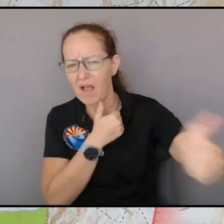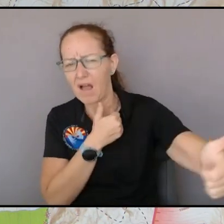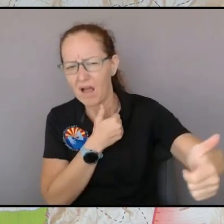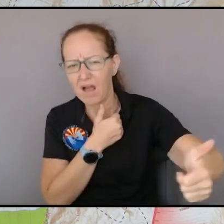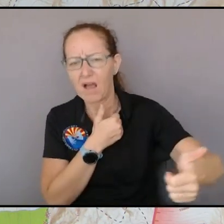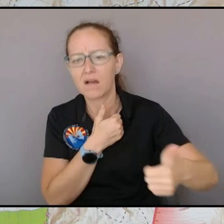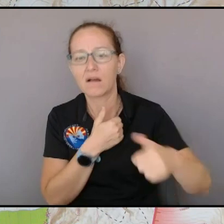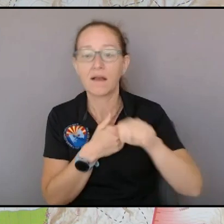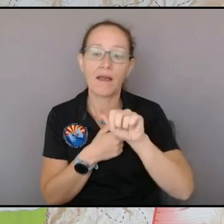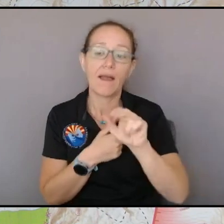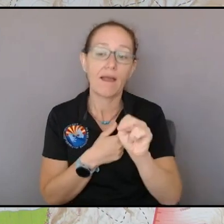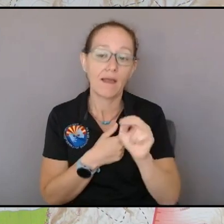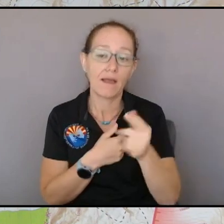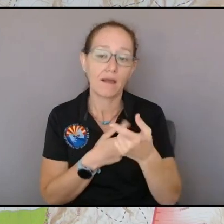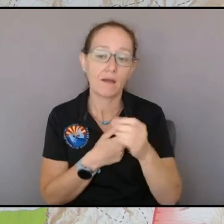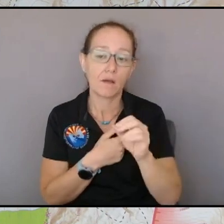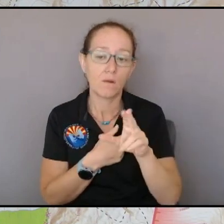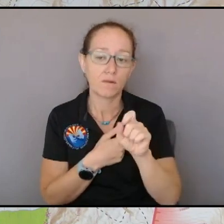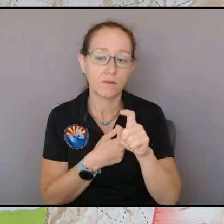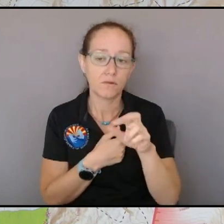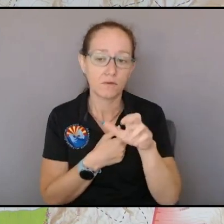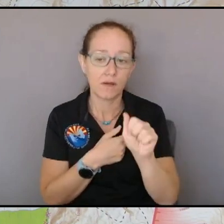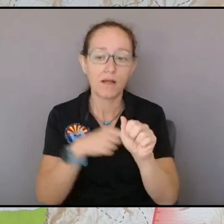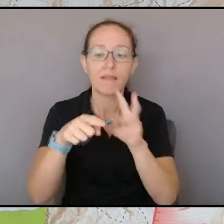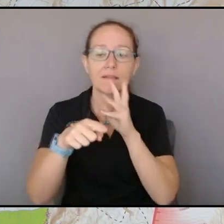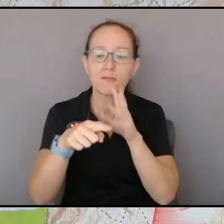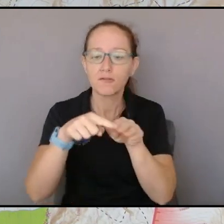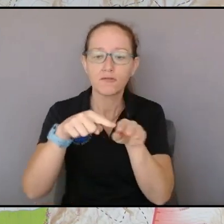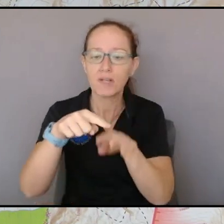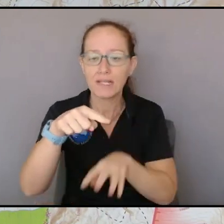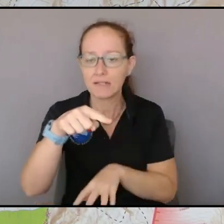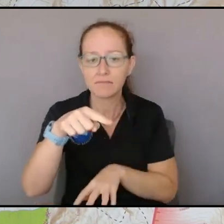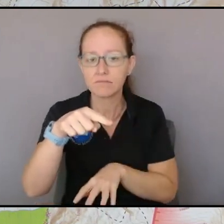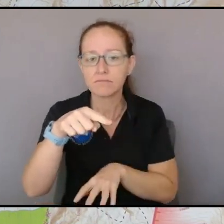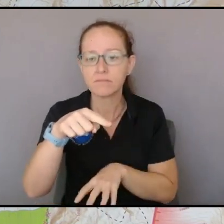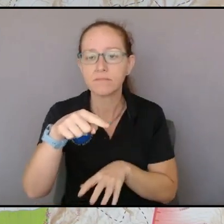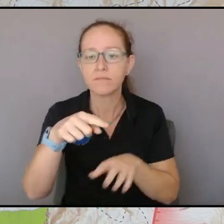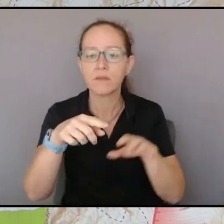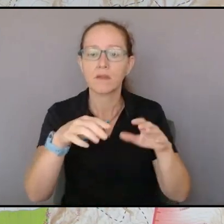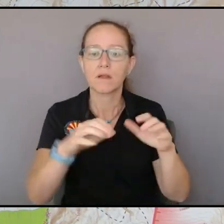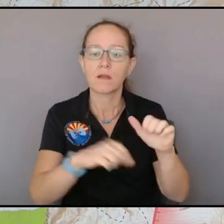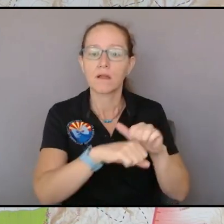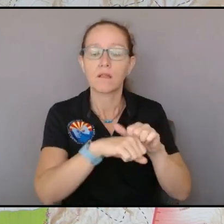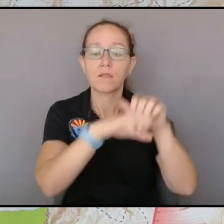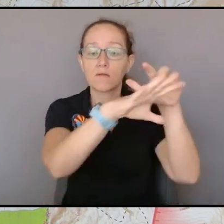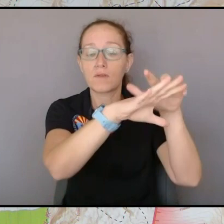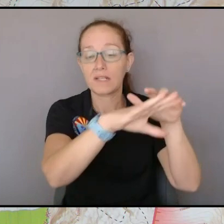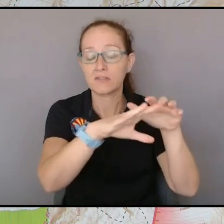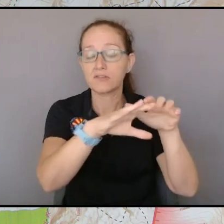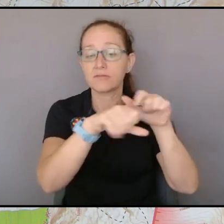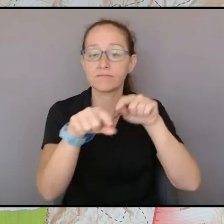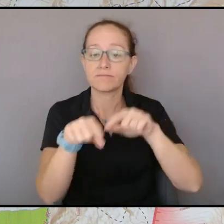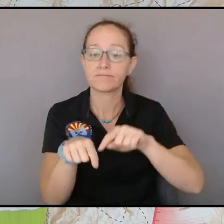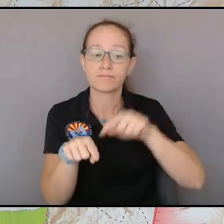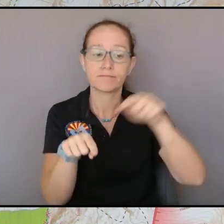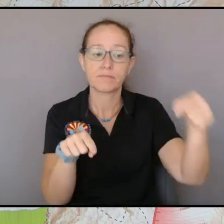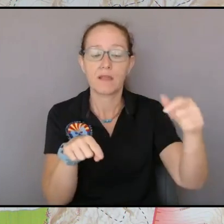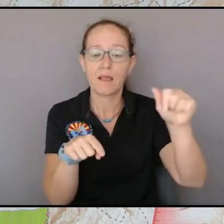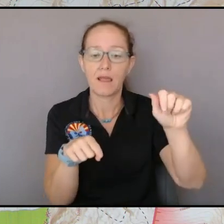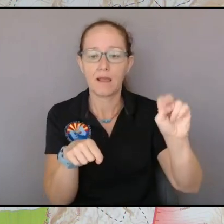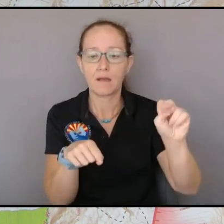this is the angostura creek that runs up this way this is angostura ridge opposite the 518 road on the northeast so